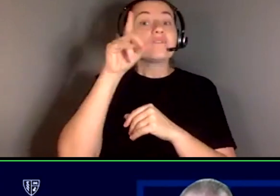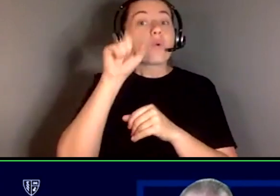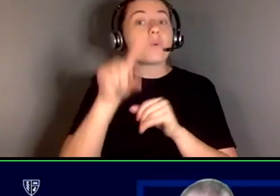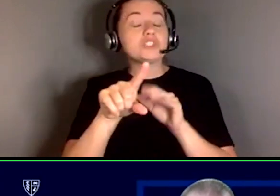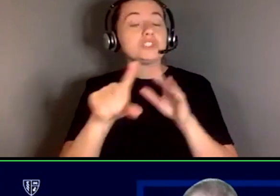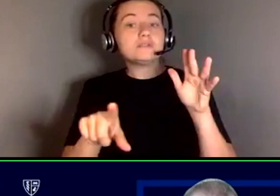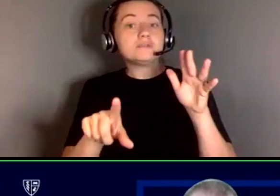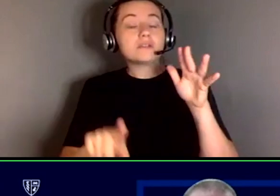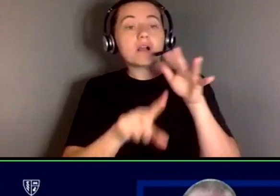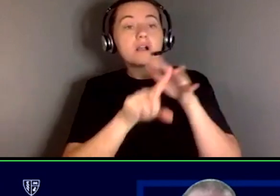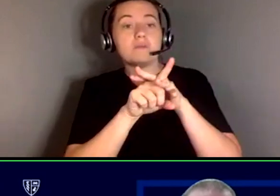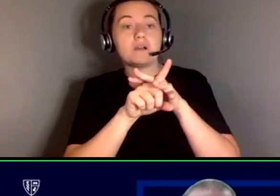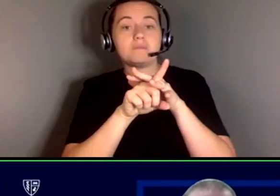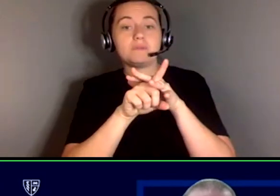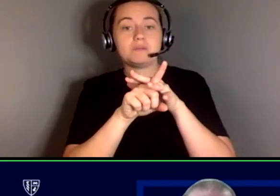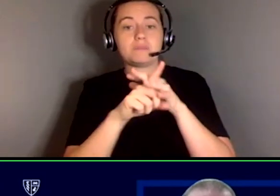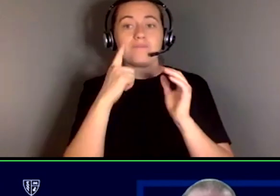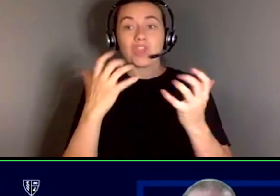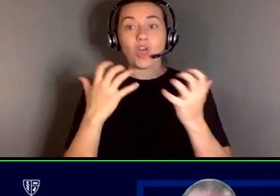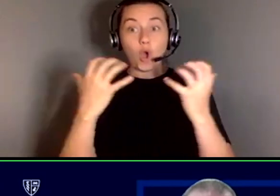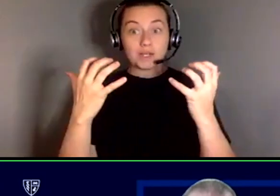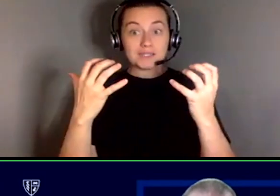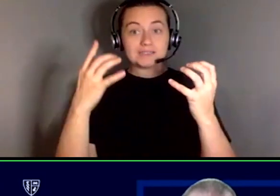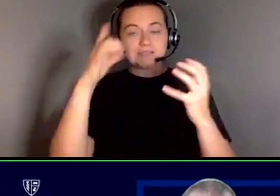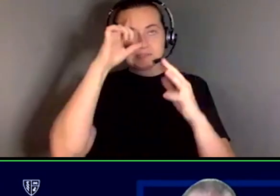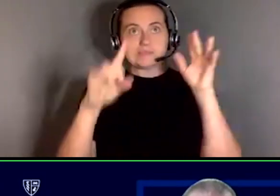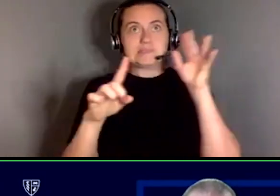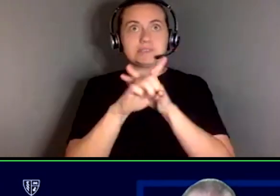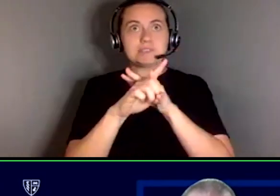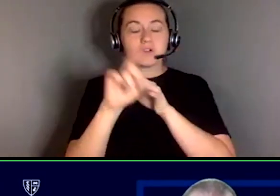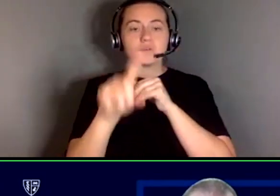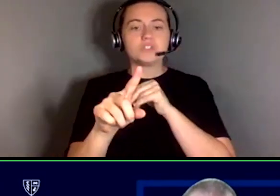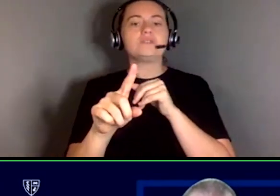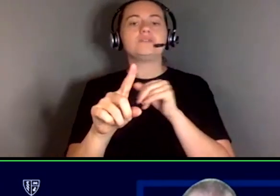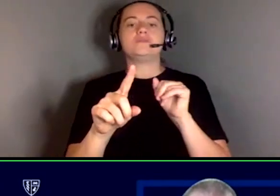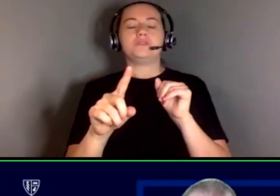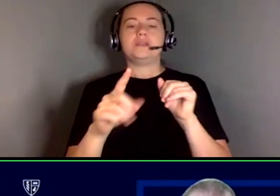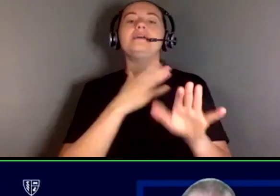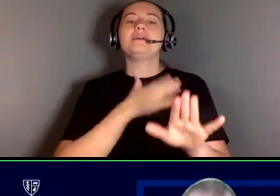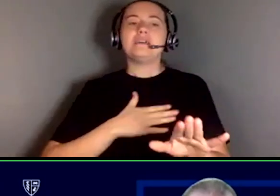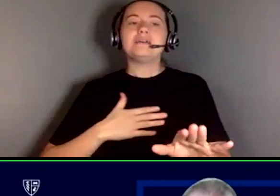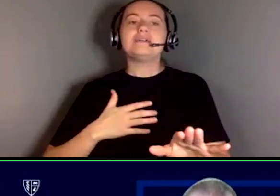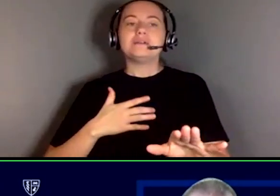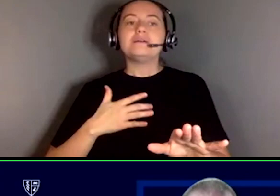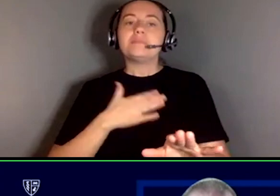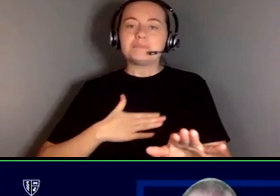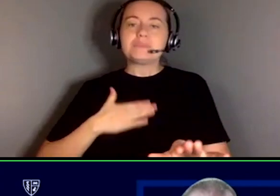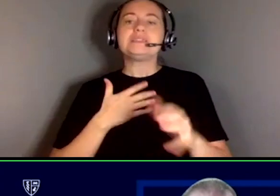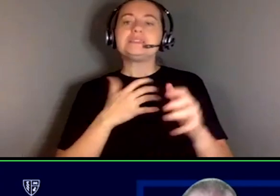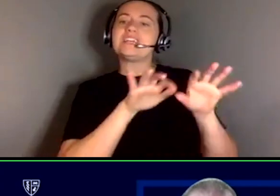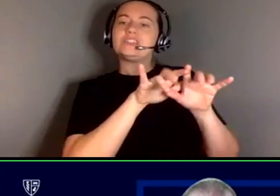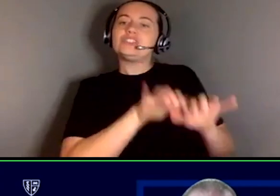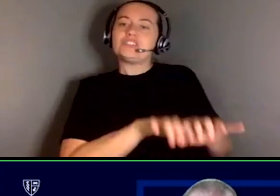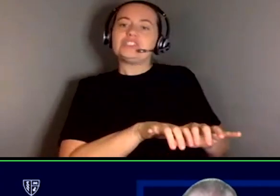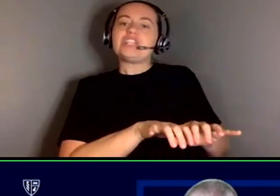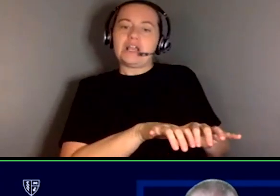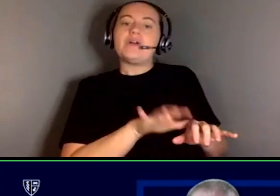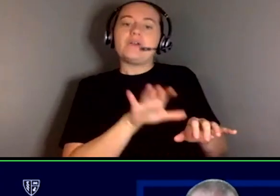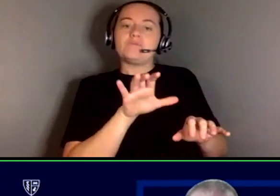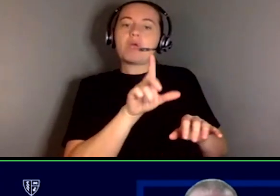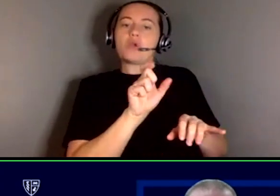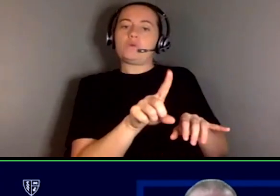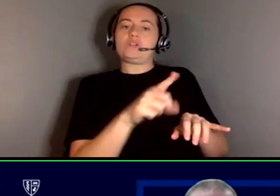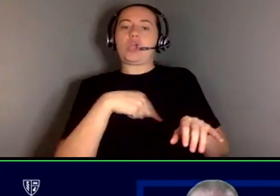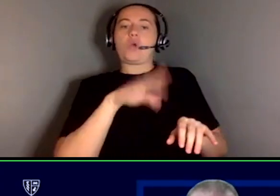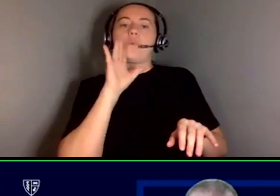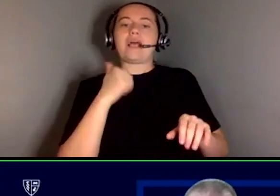for the audience that come up during the presentation please feel free to put the questions in the chat and we will have a